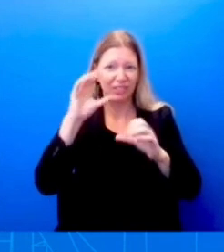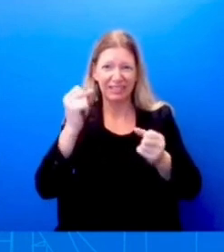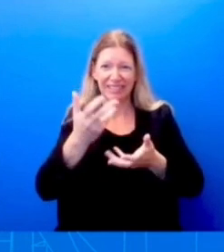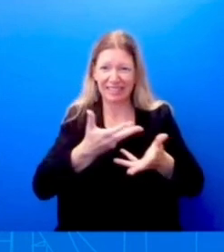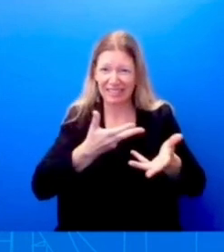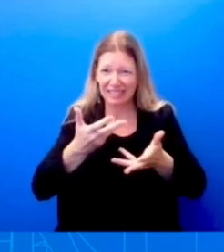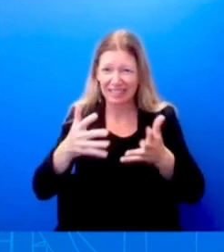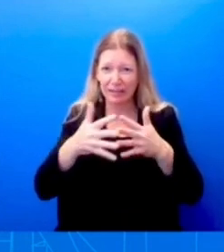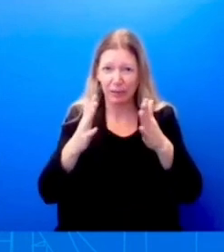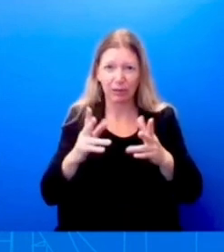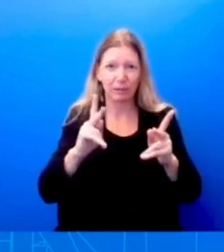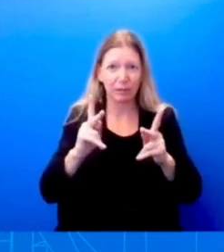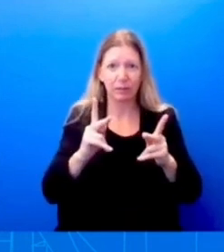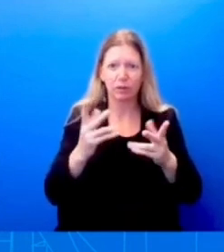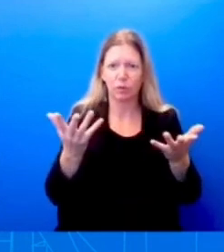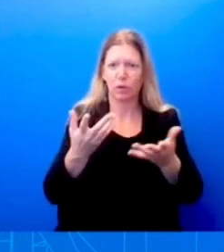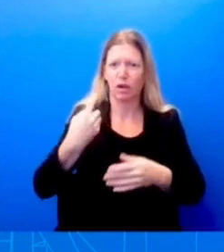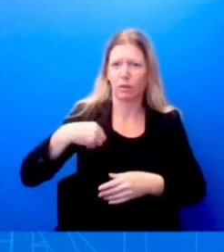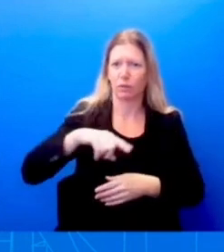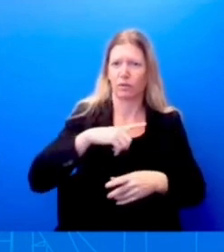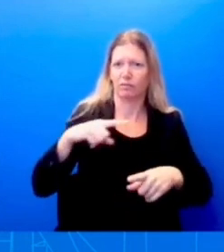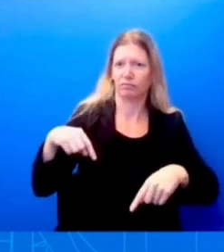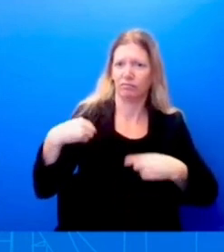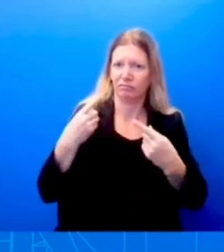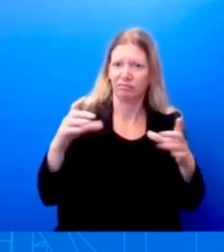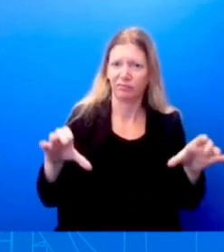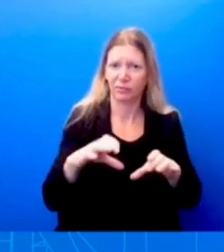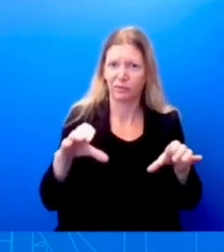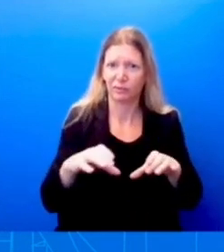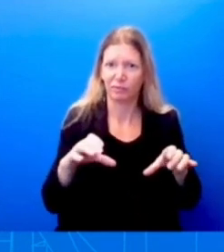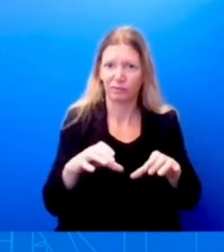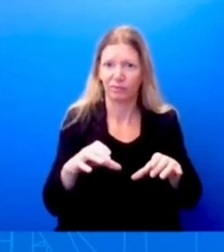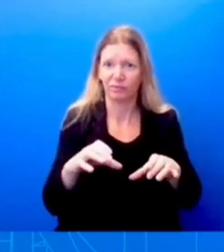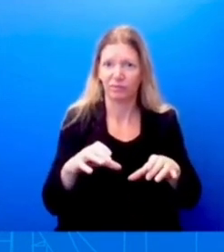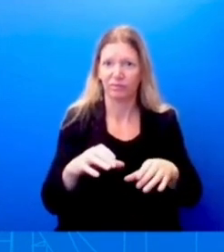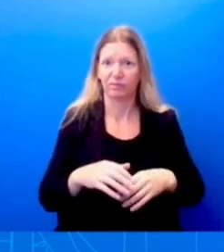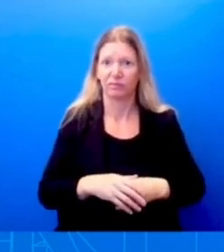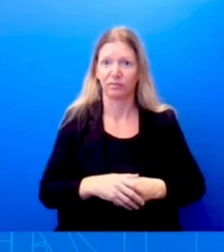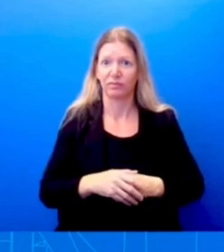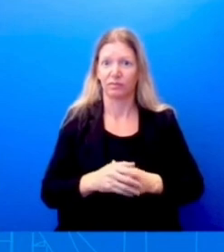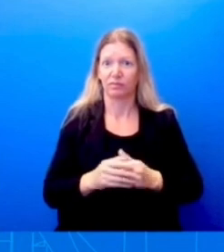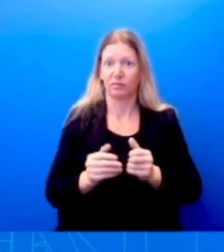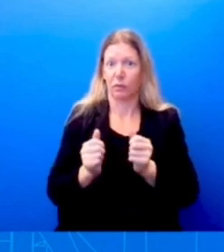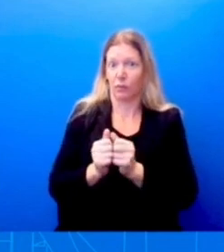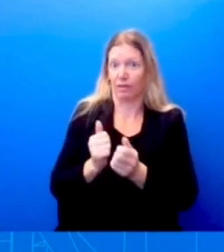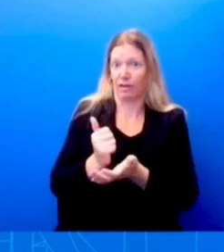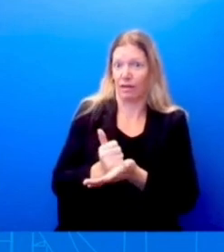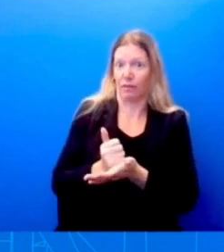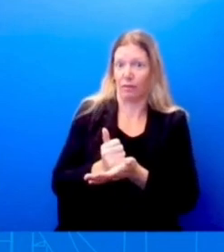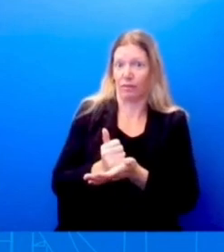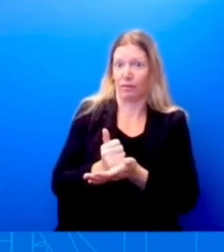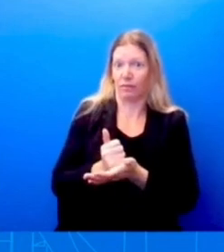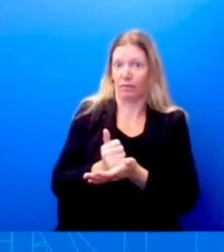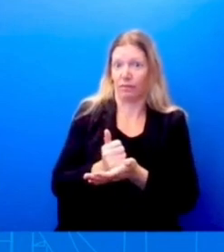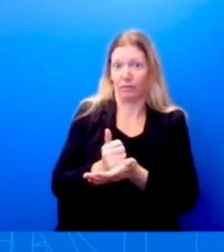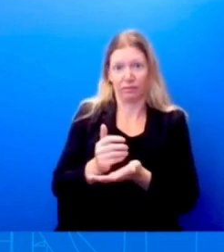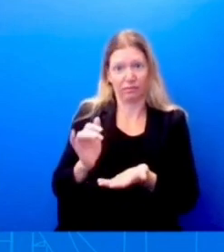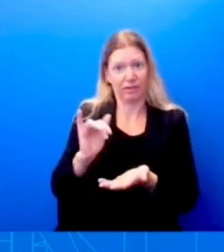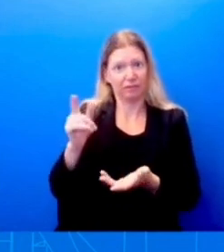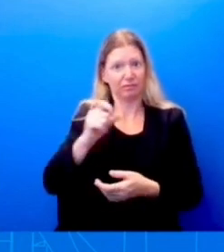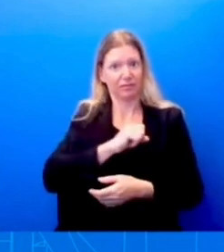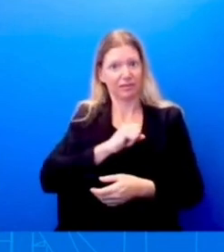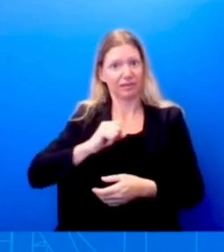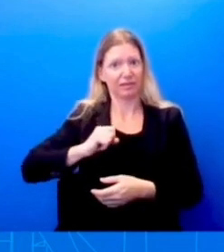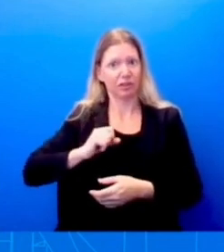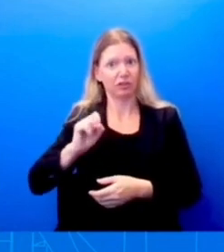has been able to do with the help of, of, of, um, senators like Sanders, uh, I think it's important. We think it's important for them to